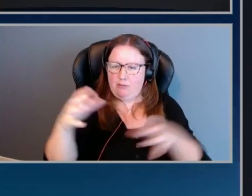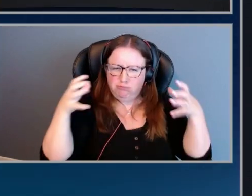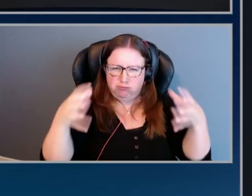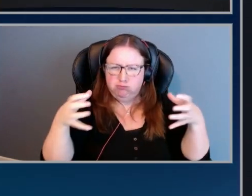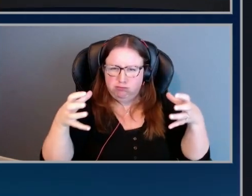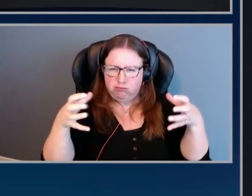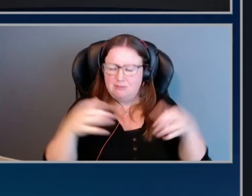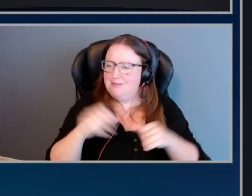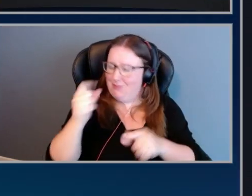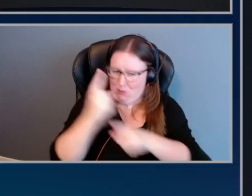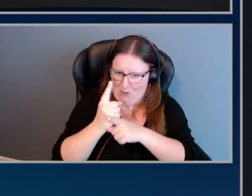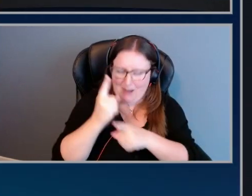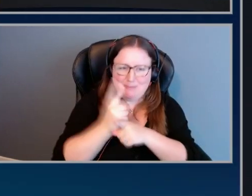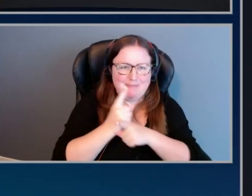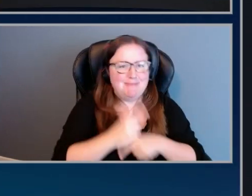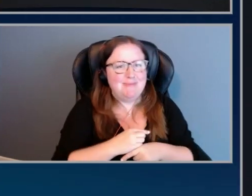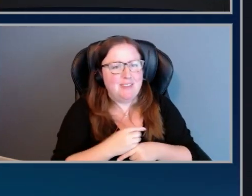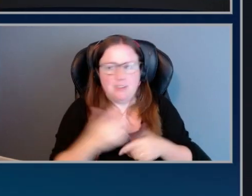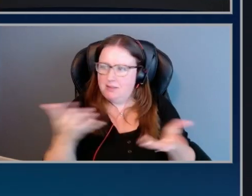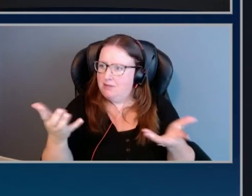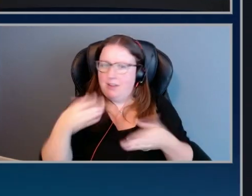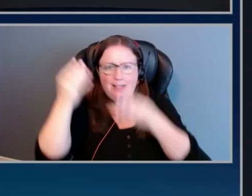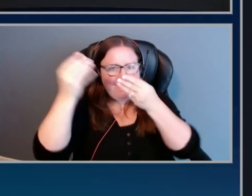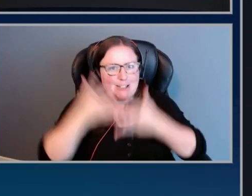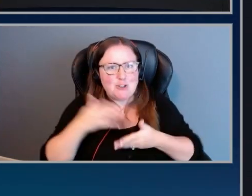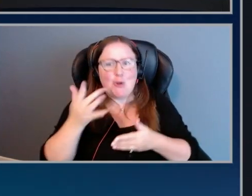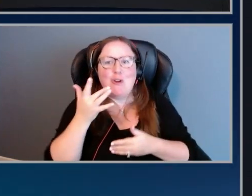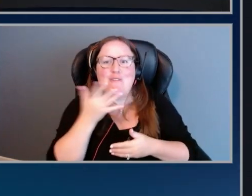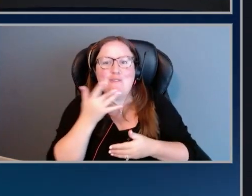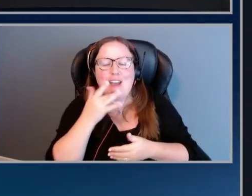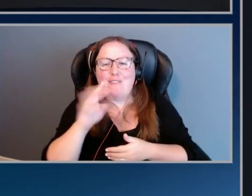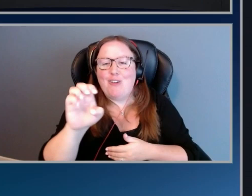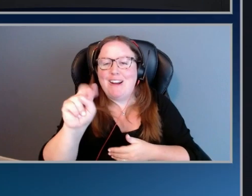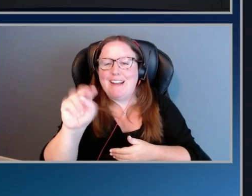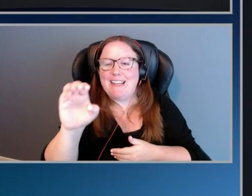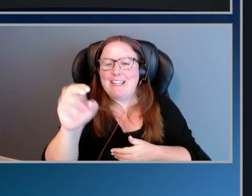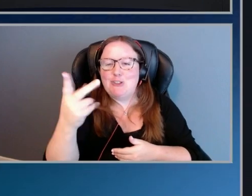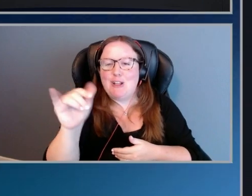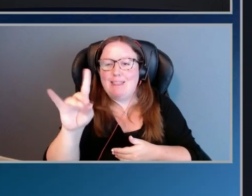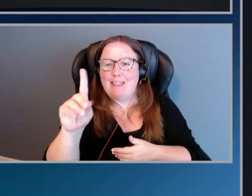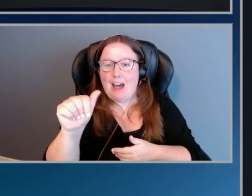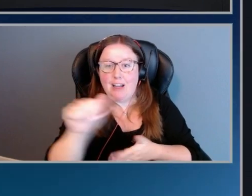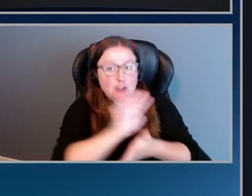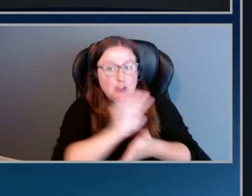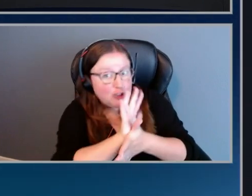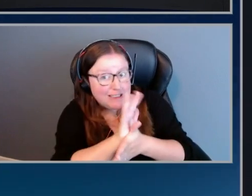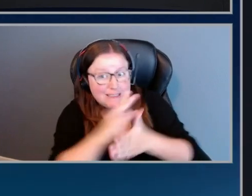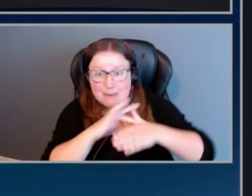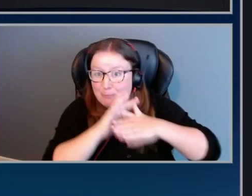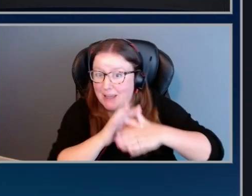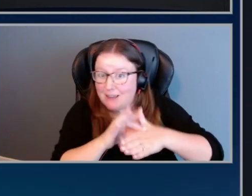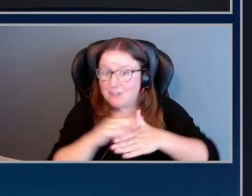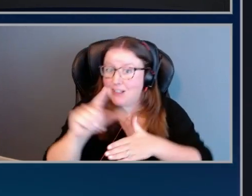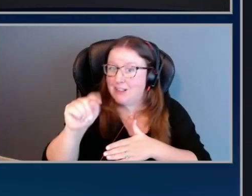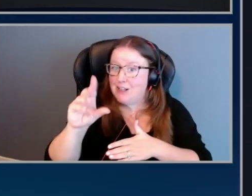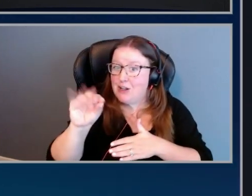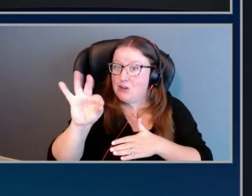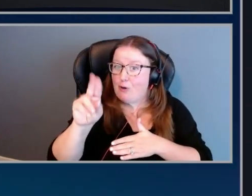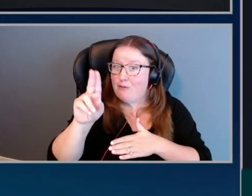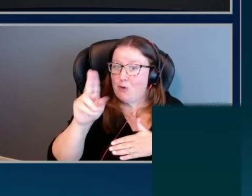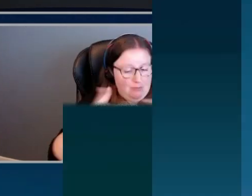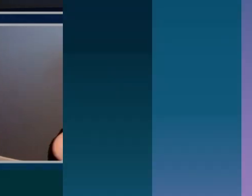the whole enchilada. The whole enchilada. Hey, let us know your favorite enchilada type in the chat. Cheese? Beef? Tofu? I don't know. Whatever you choose.